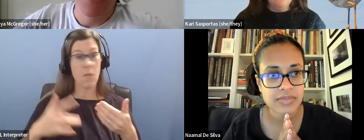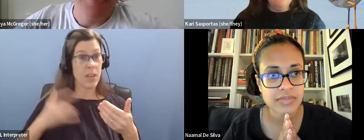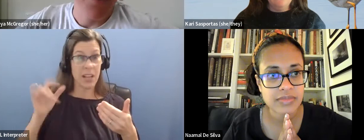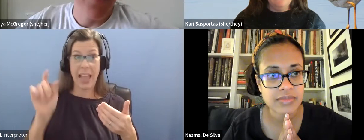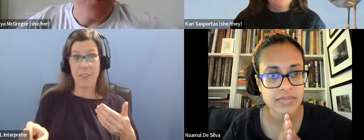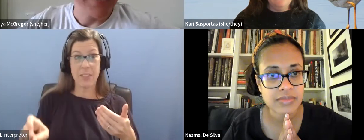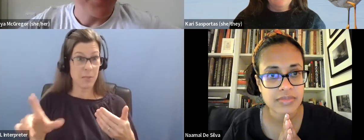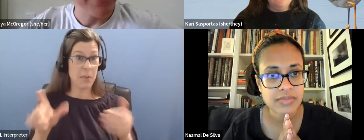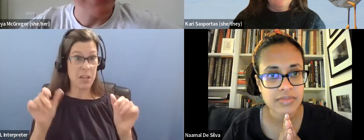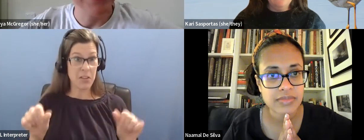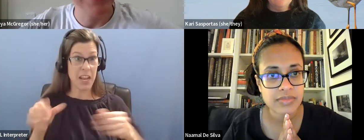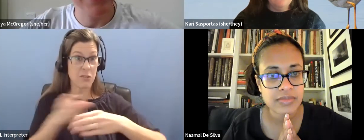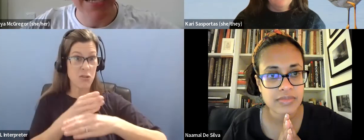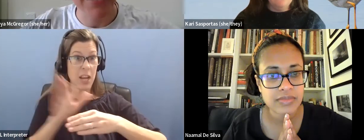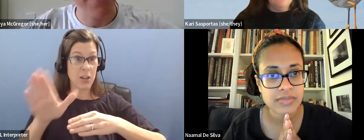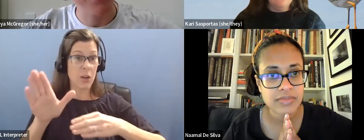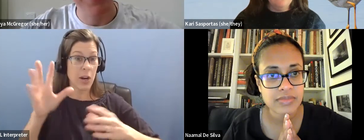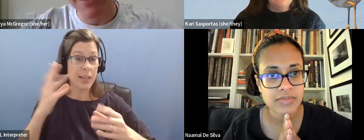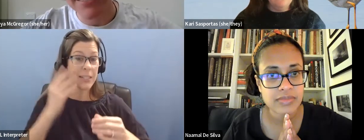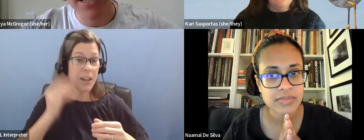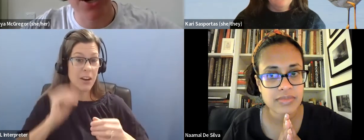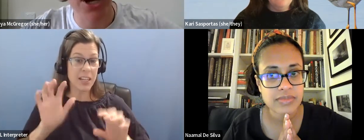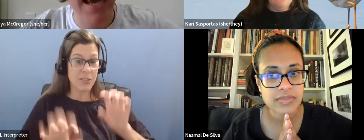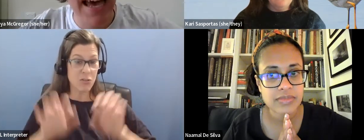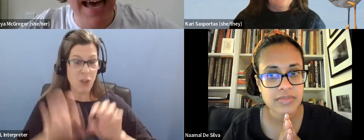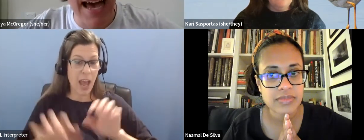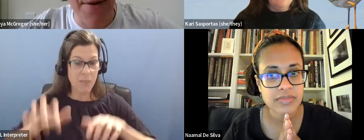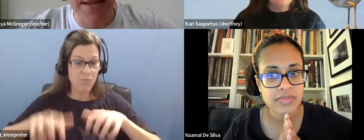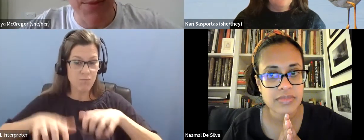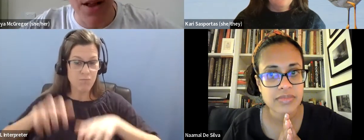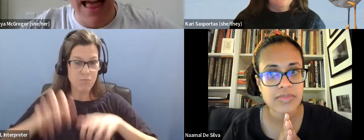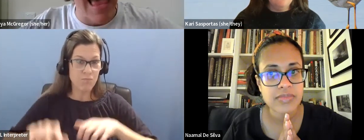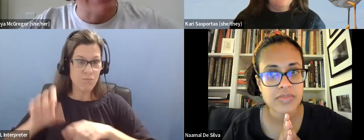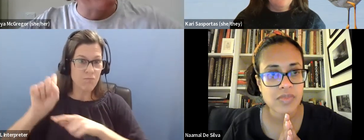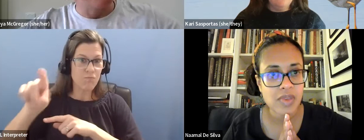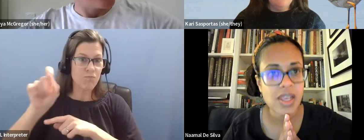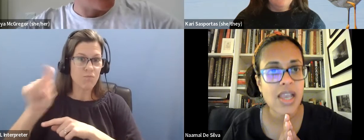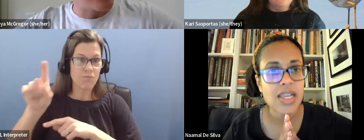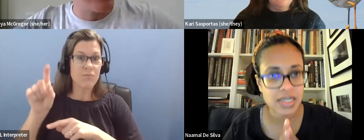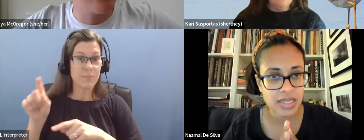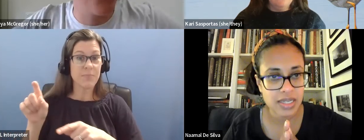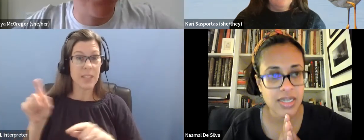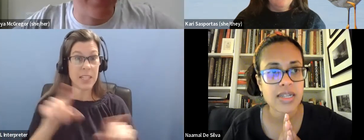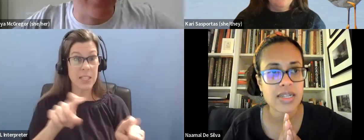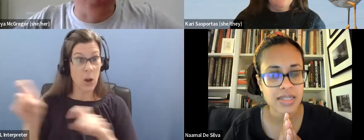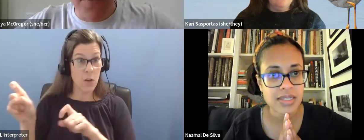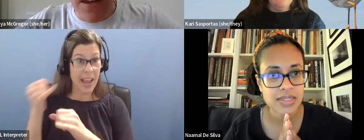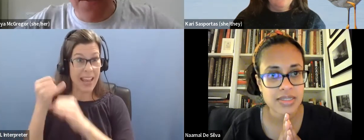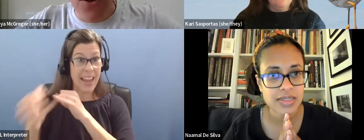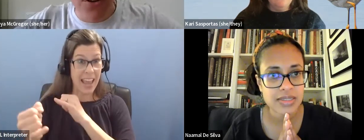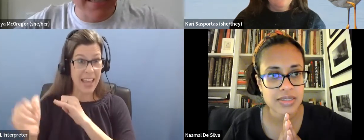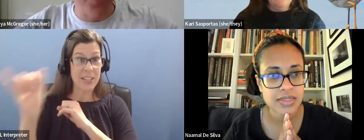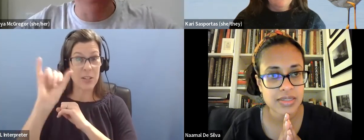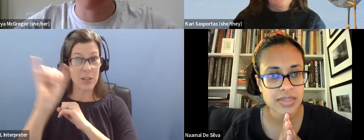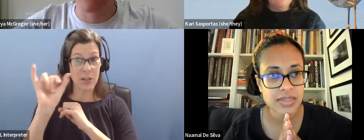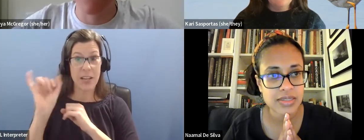you'd like to share some of your experiences in the chat so that others can learn as well. And there's a survey at the end of this webinar. So if